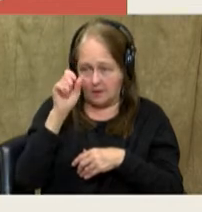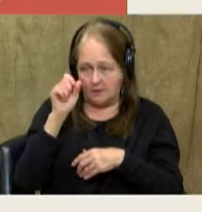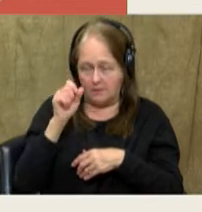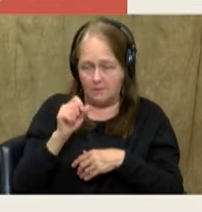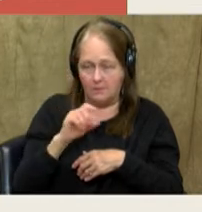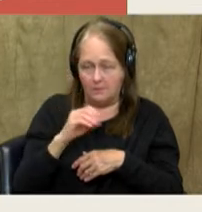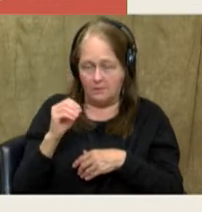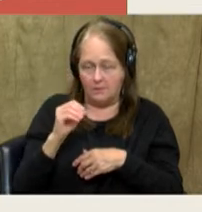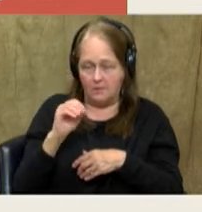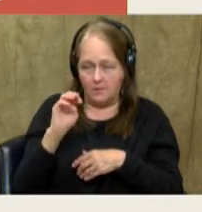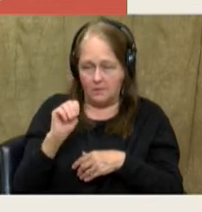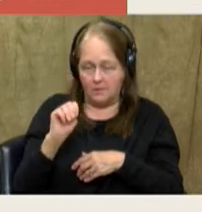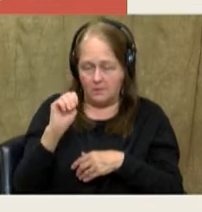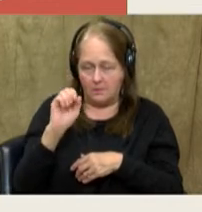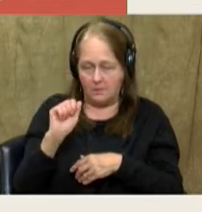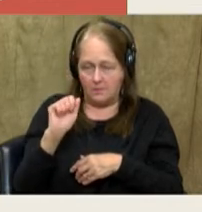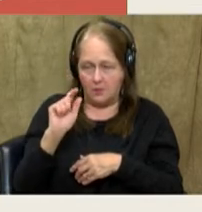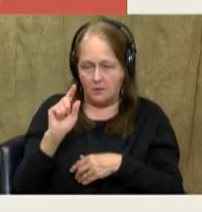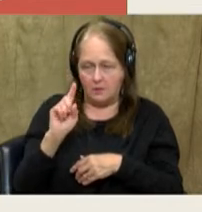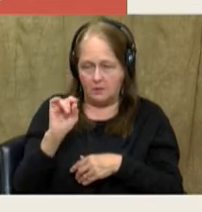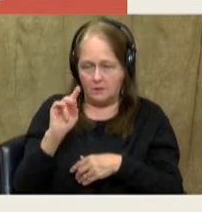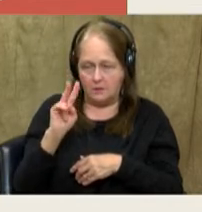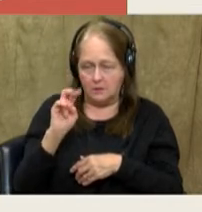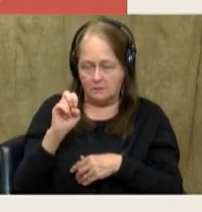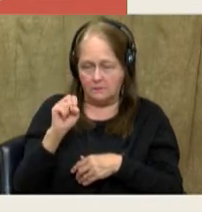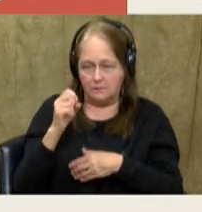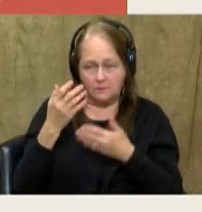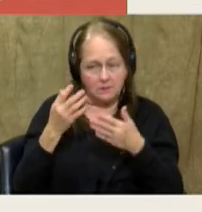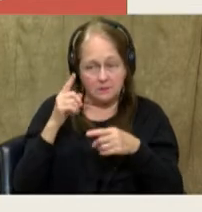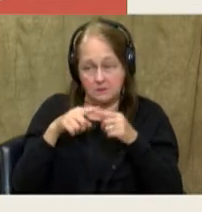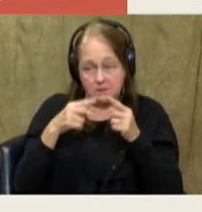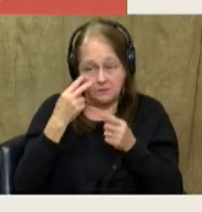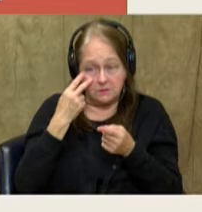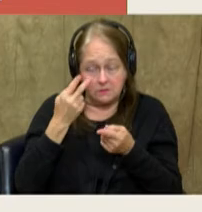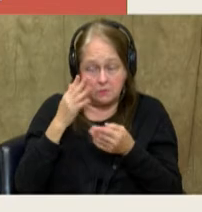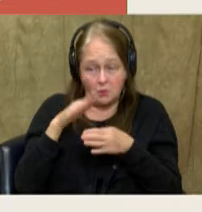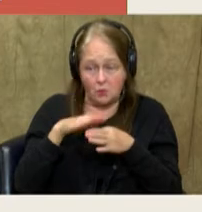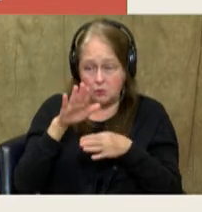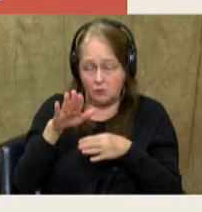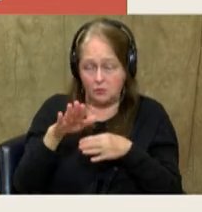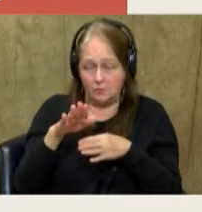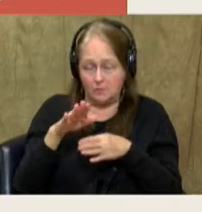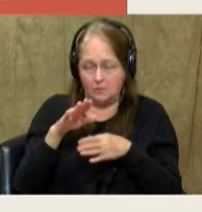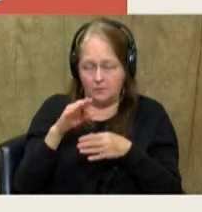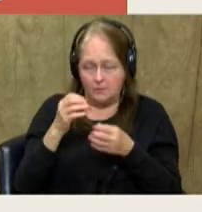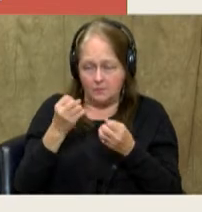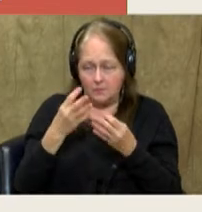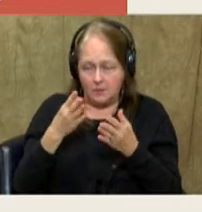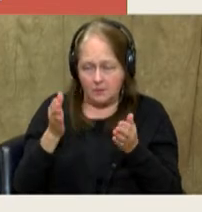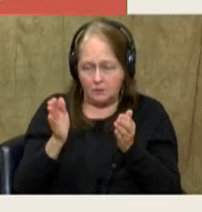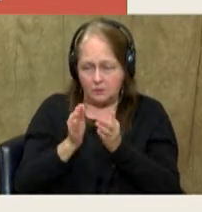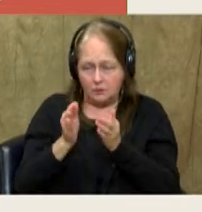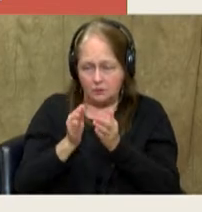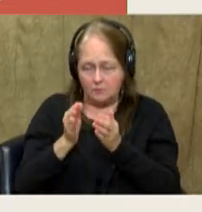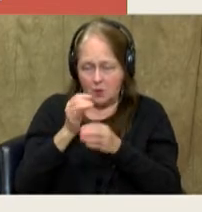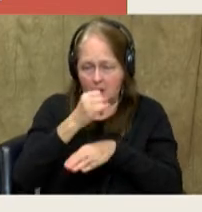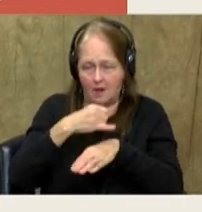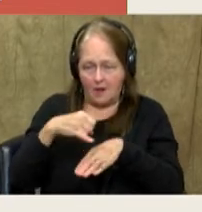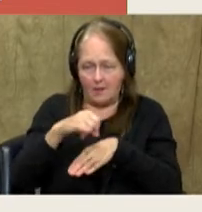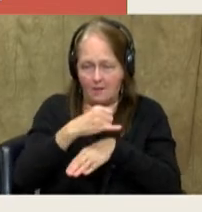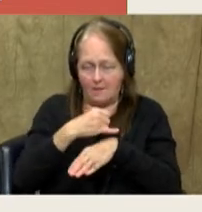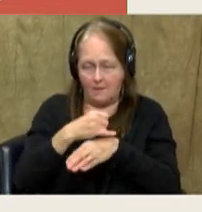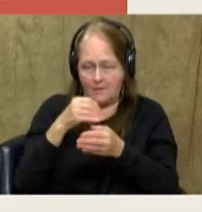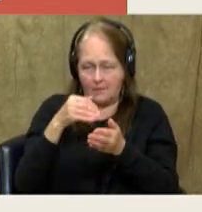And then the Maldives. And you may not even be able to see the Maldives on your screen. It's a series of small islands. There's about a